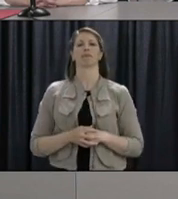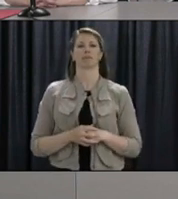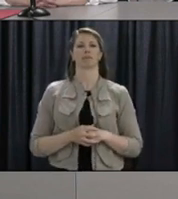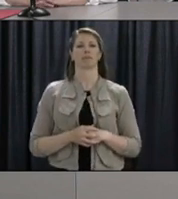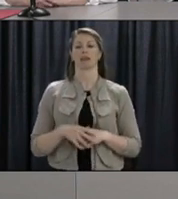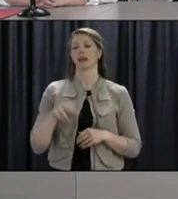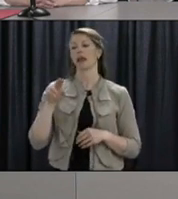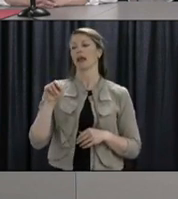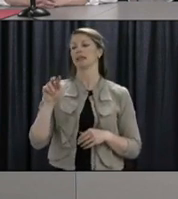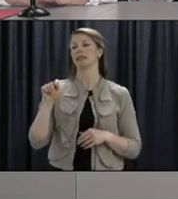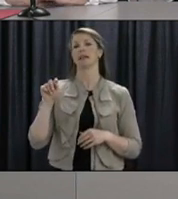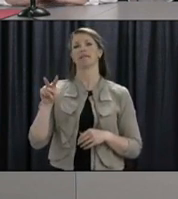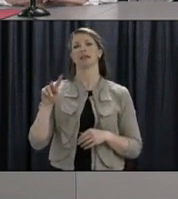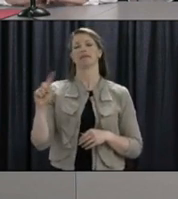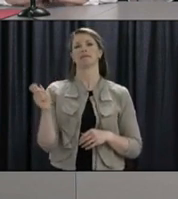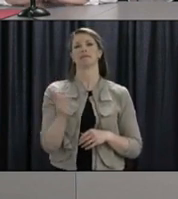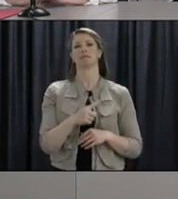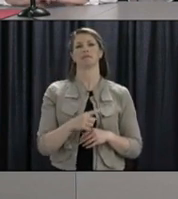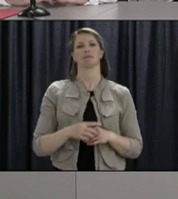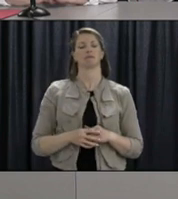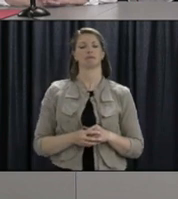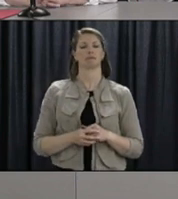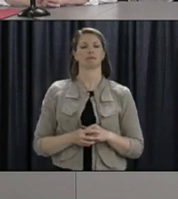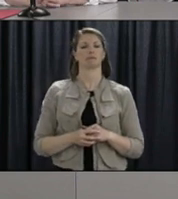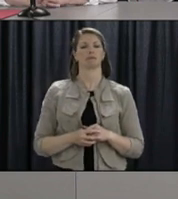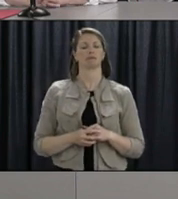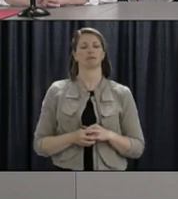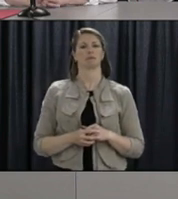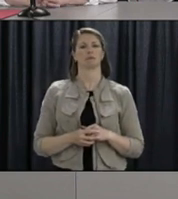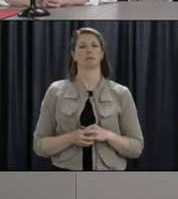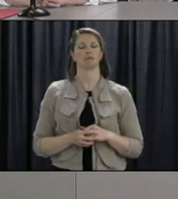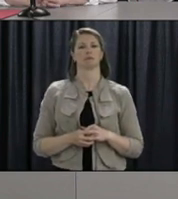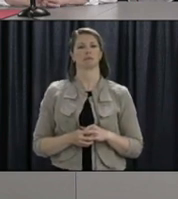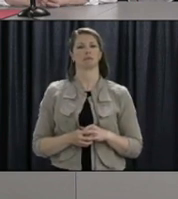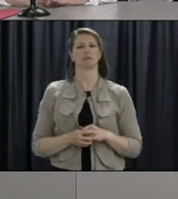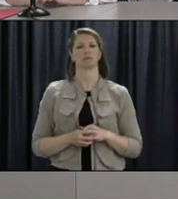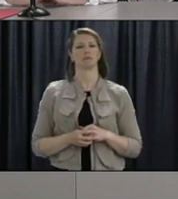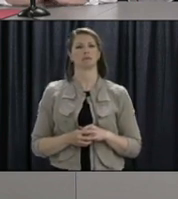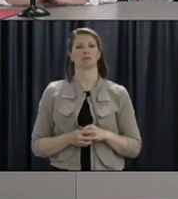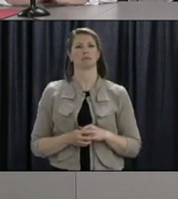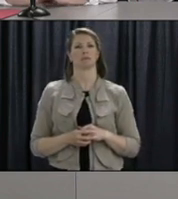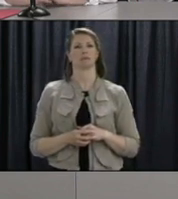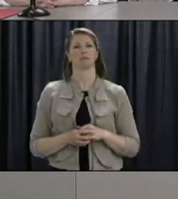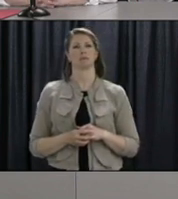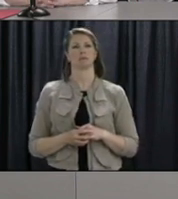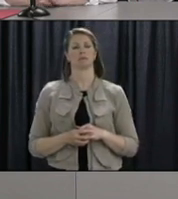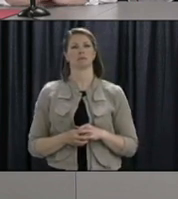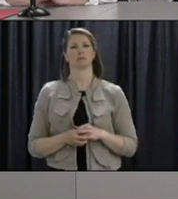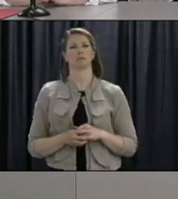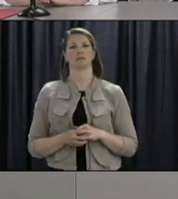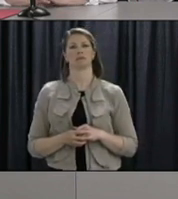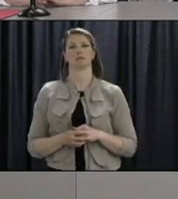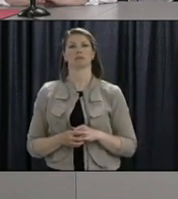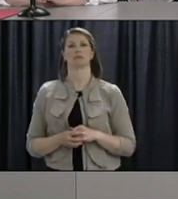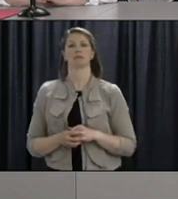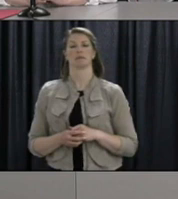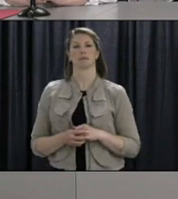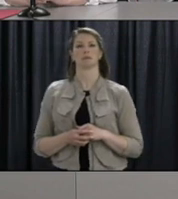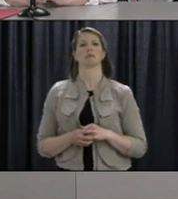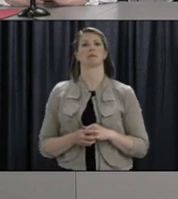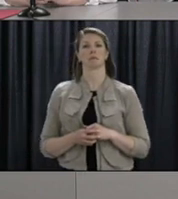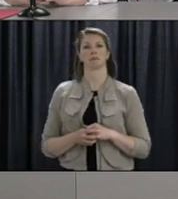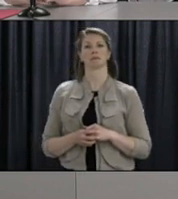Thank I'm wondering if there's been any more decisions made on allowing more support care or longer support care for